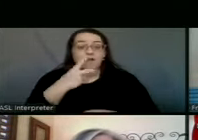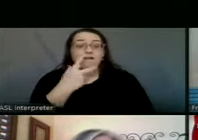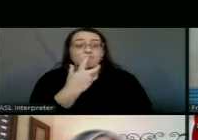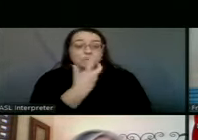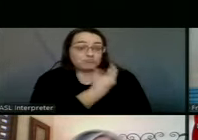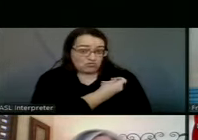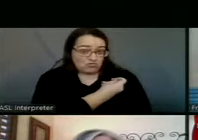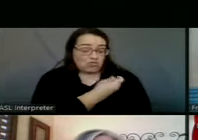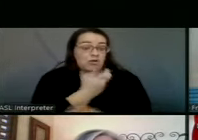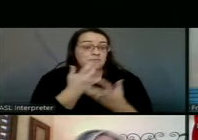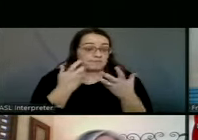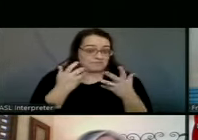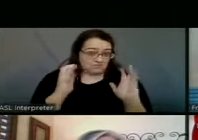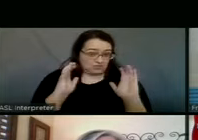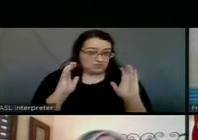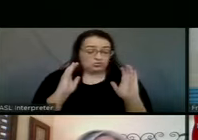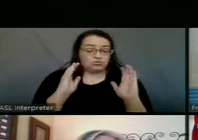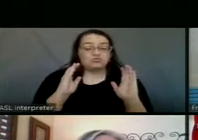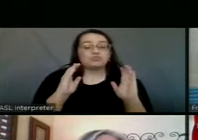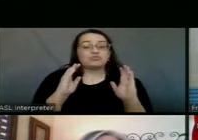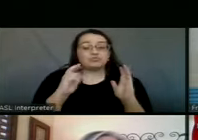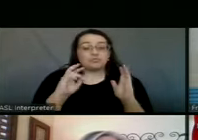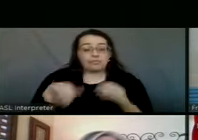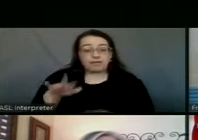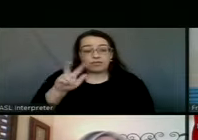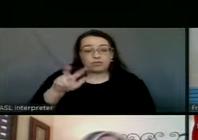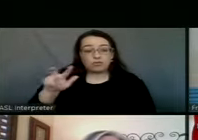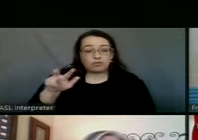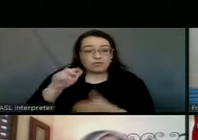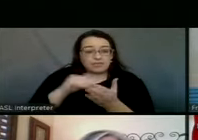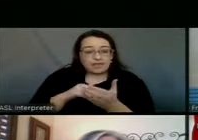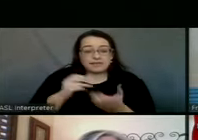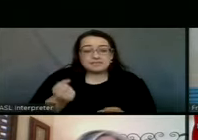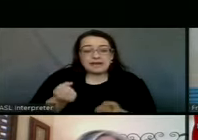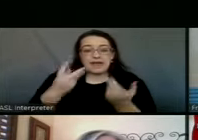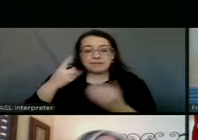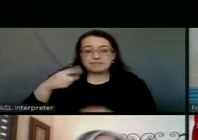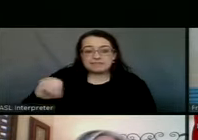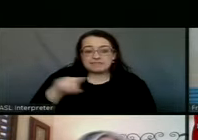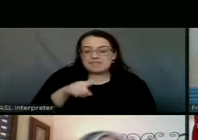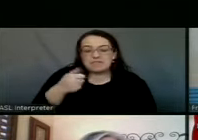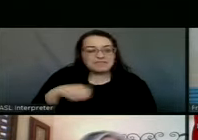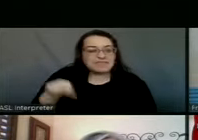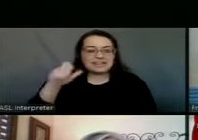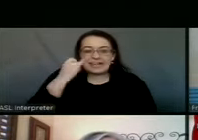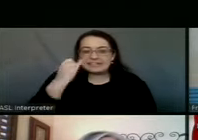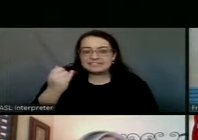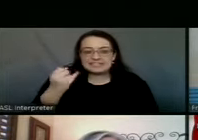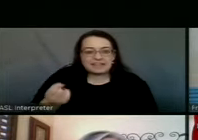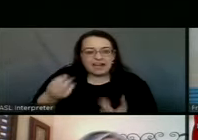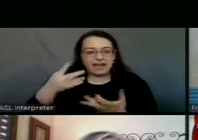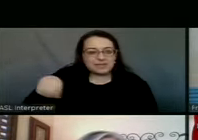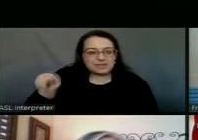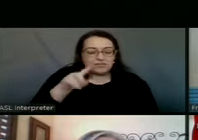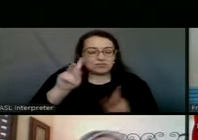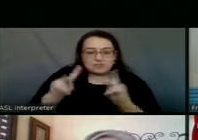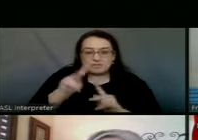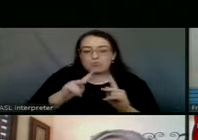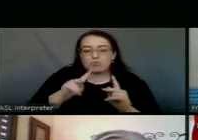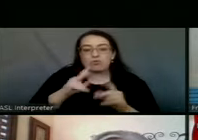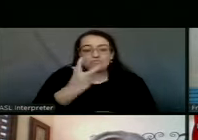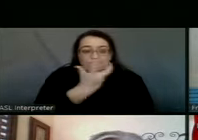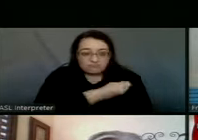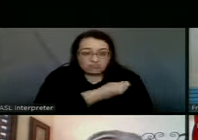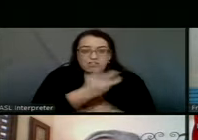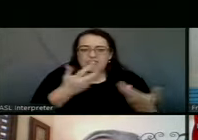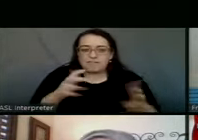first vaccination. So of that 33,000, how many of those, do you have any idea how many people have come through that